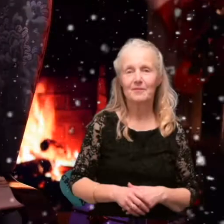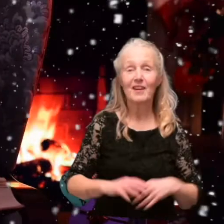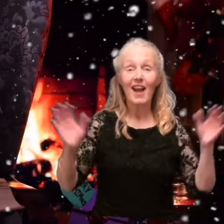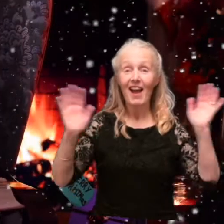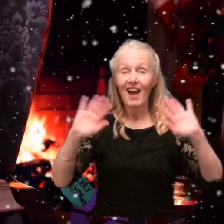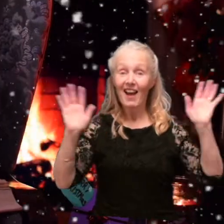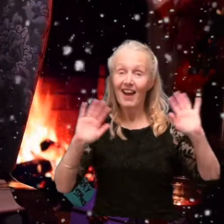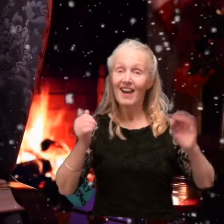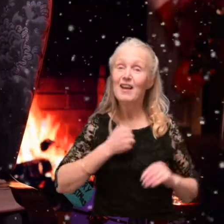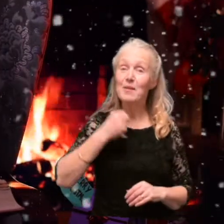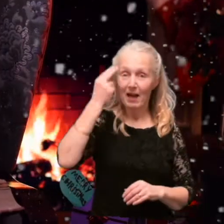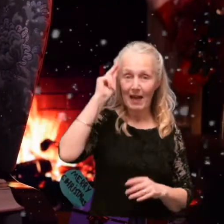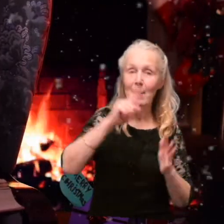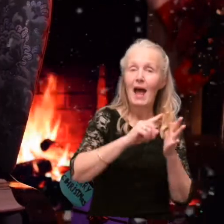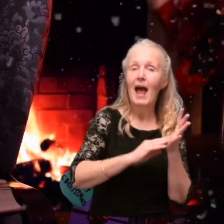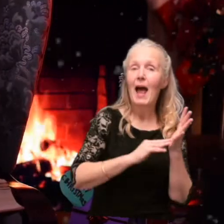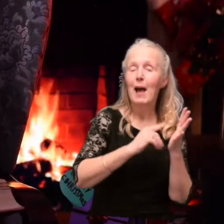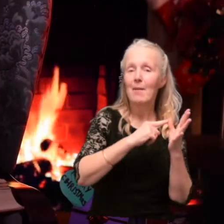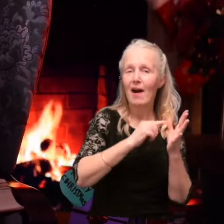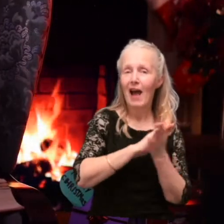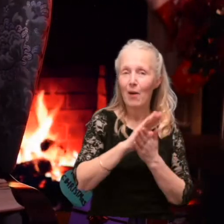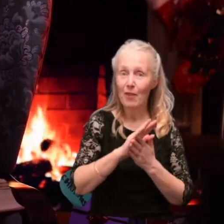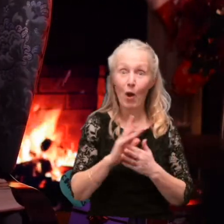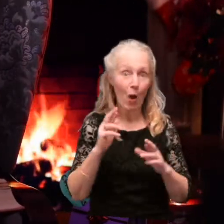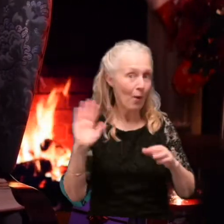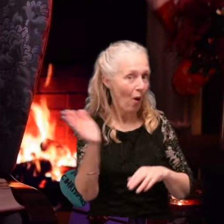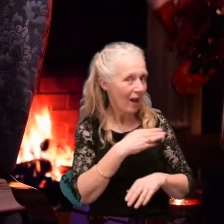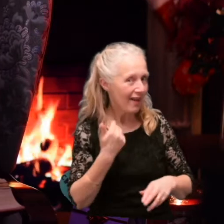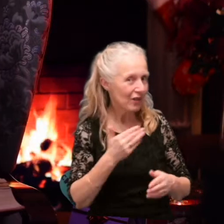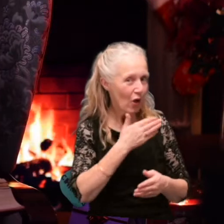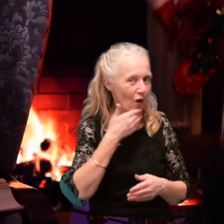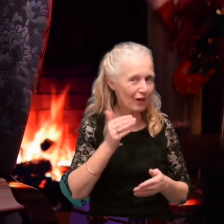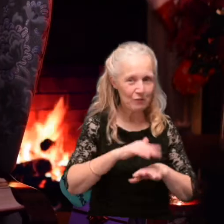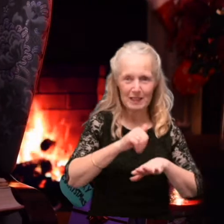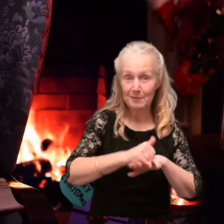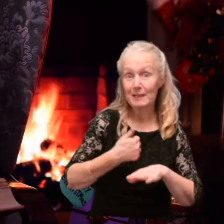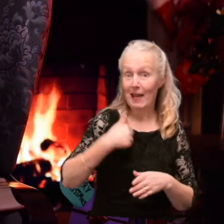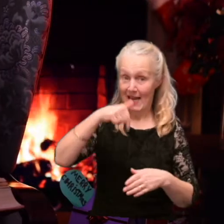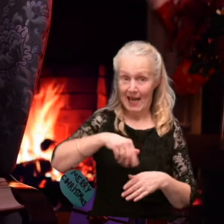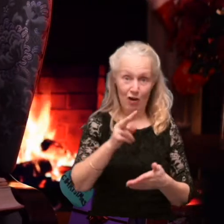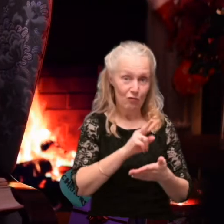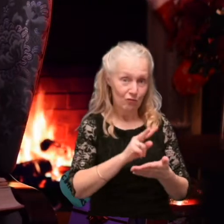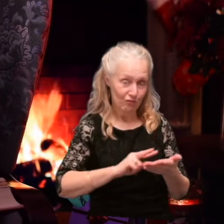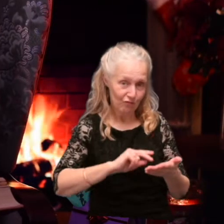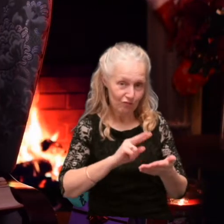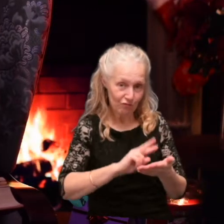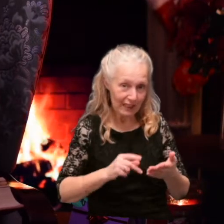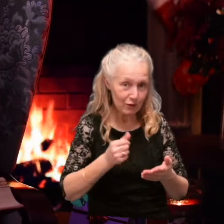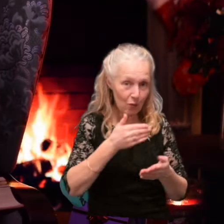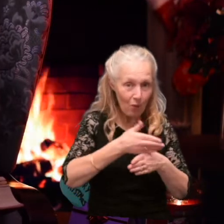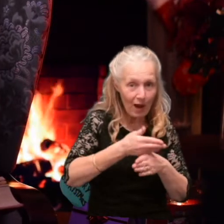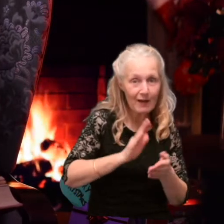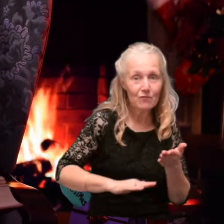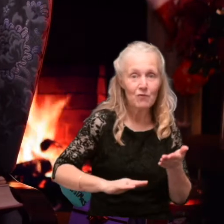Hi, my name is Emma Howarth. I hope you all have no lovely Christmas. I'm here to read some work written by children in Greater Manchester